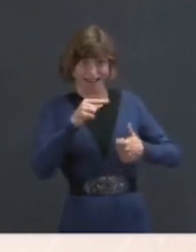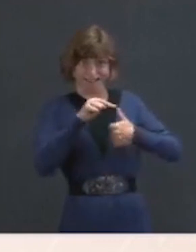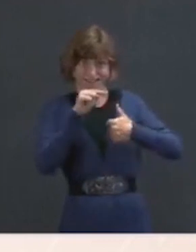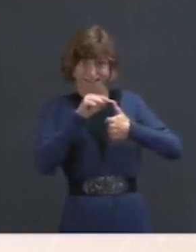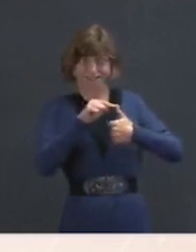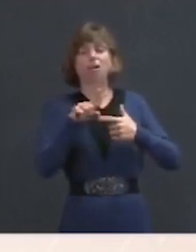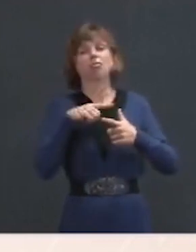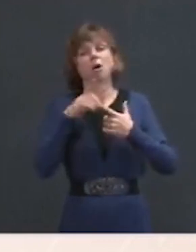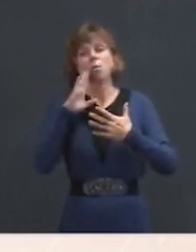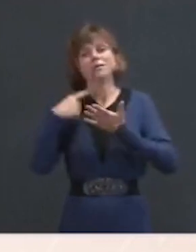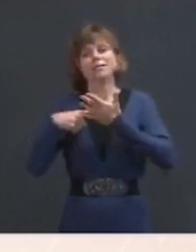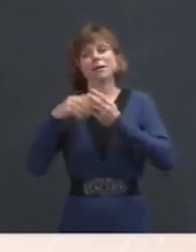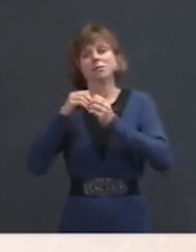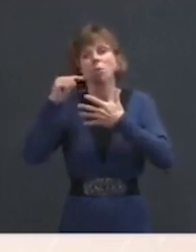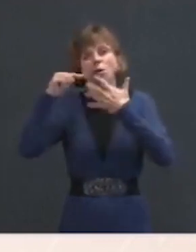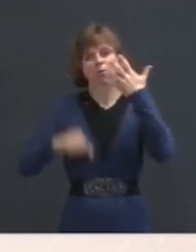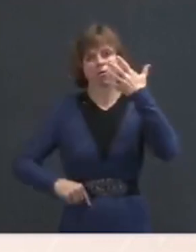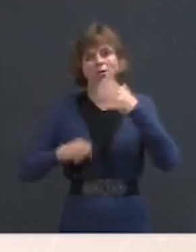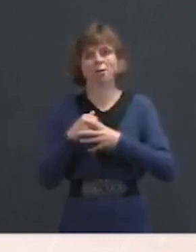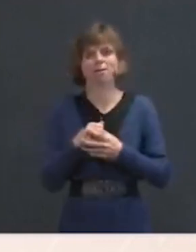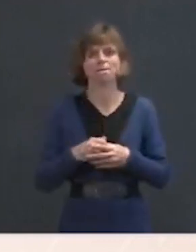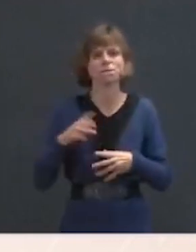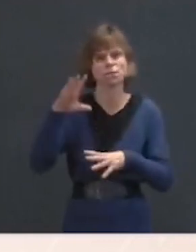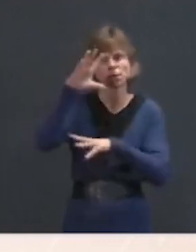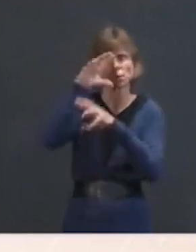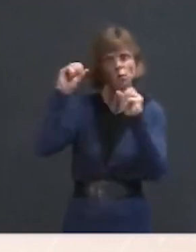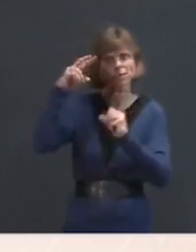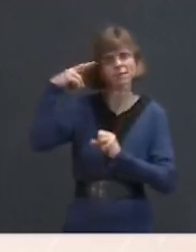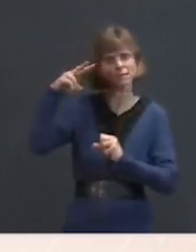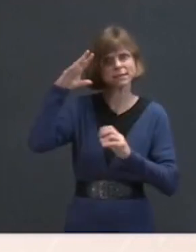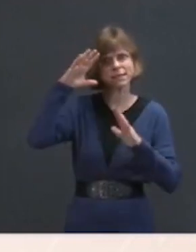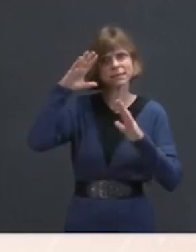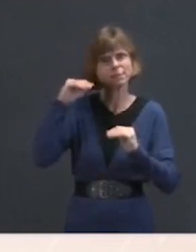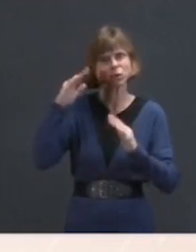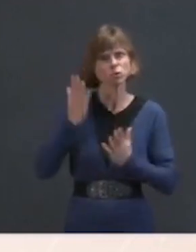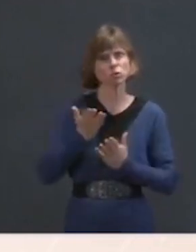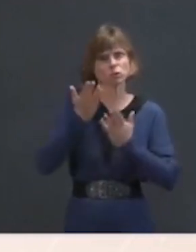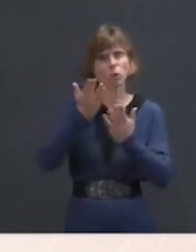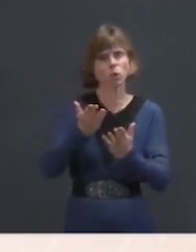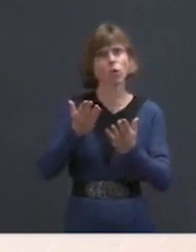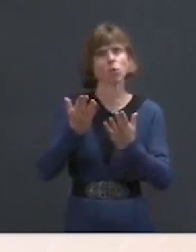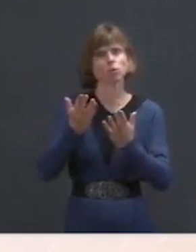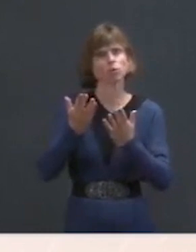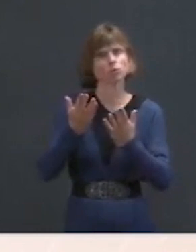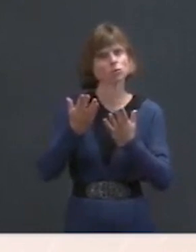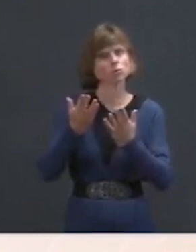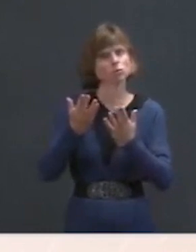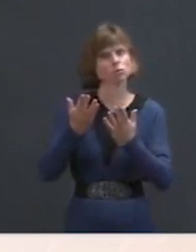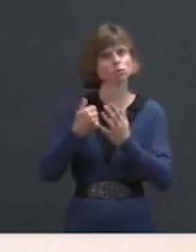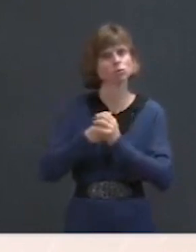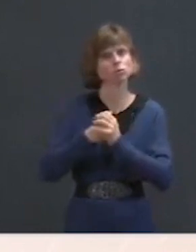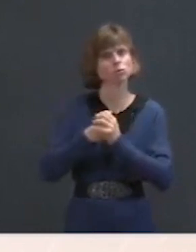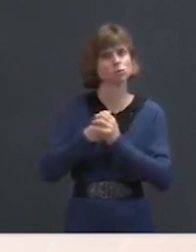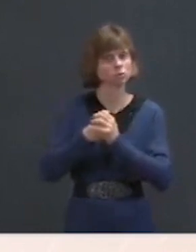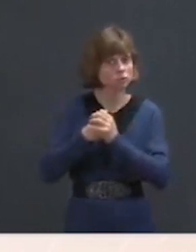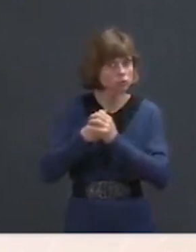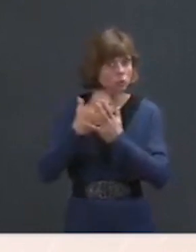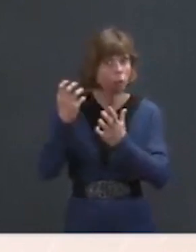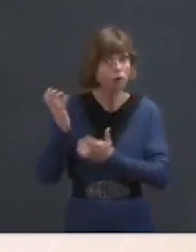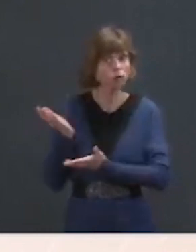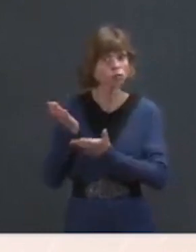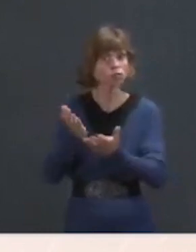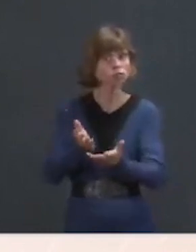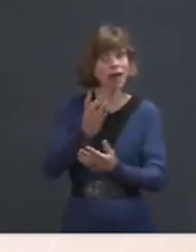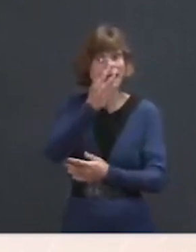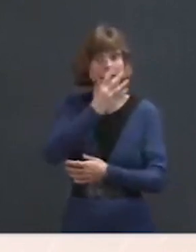that. One other thing that the President of Mexico is expected to propose is an idea to bring an immigrant labor program to